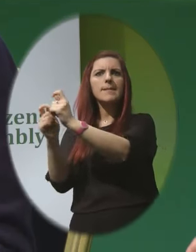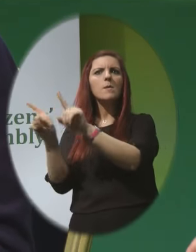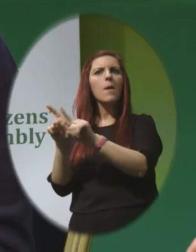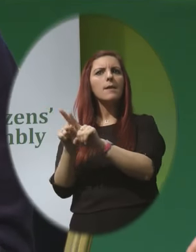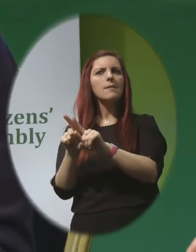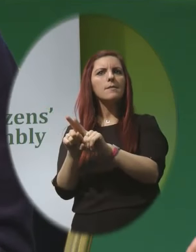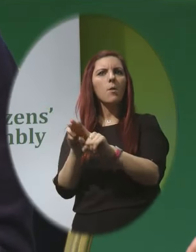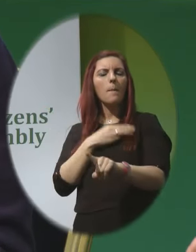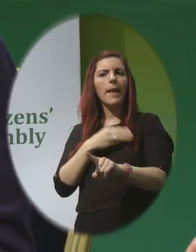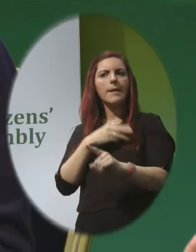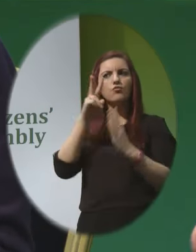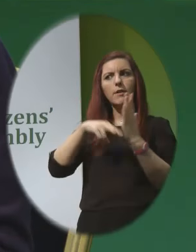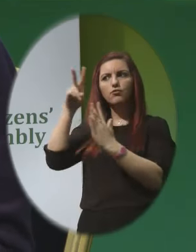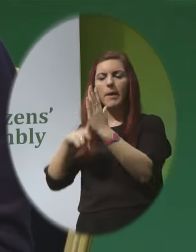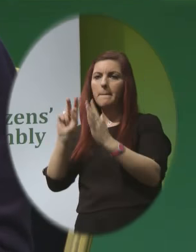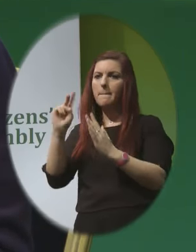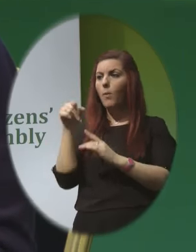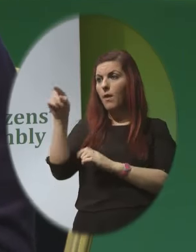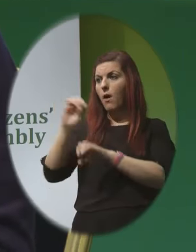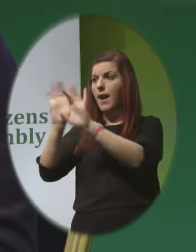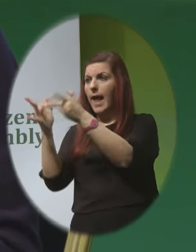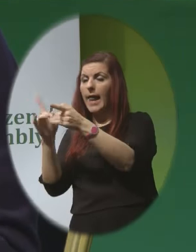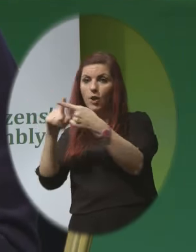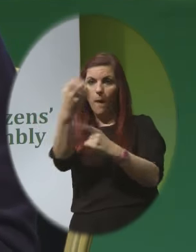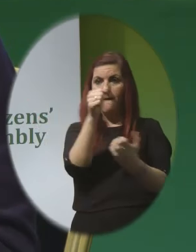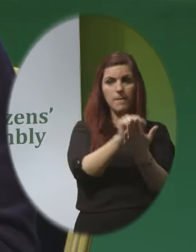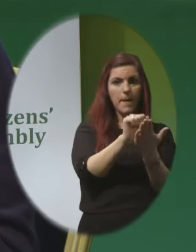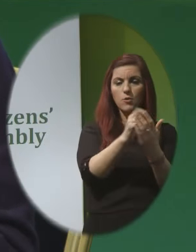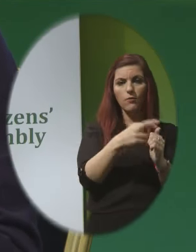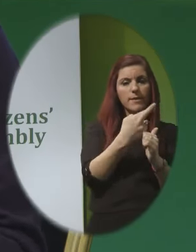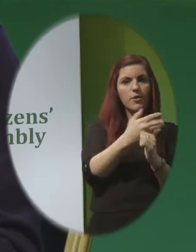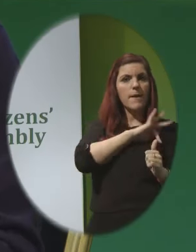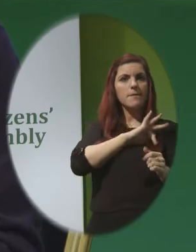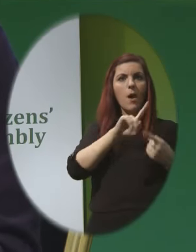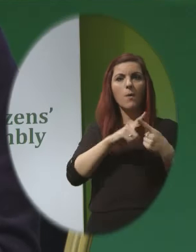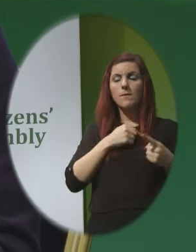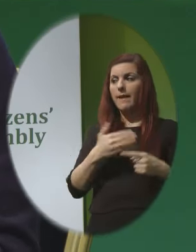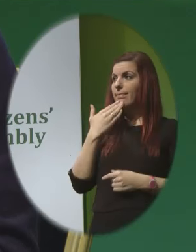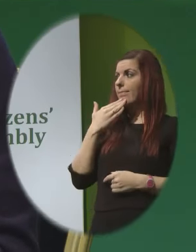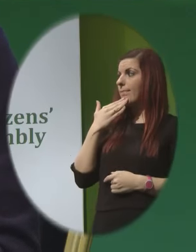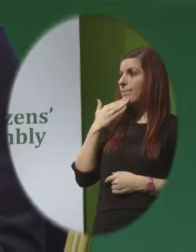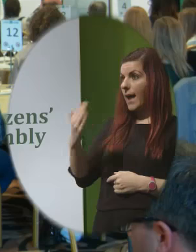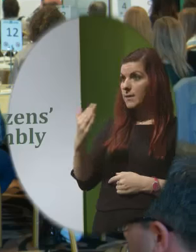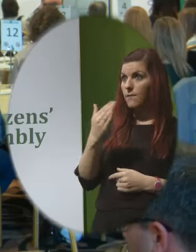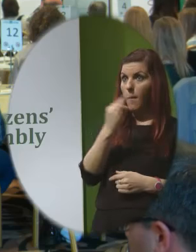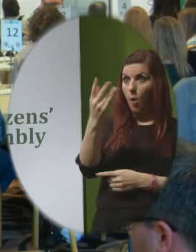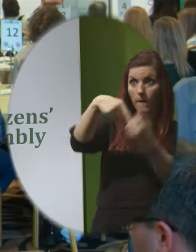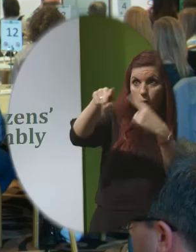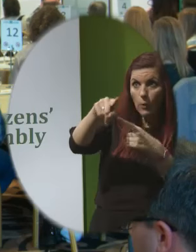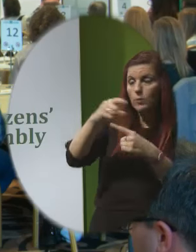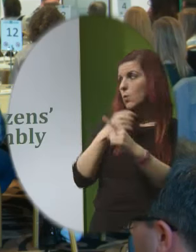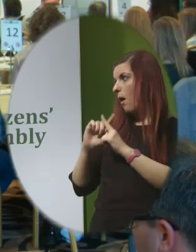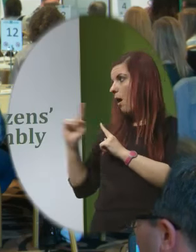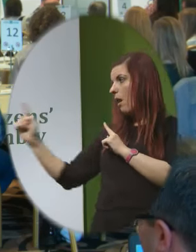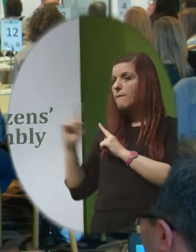online And as I say I urge you to read them I want to express gratitude on behalf of the members To all of our four speakers today